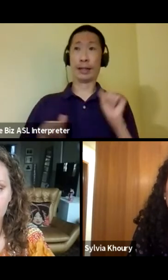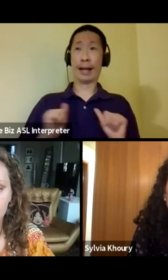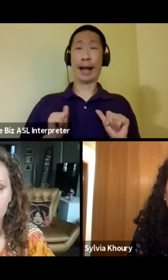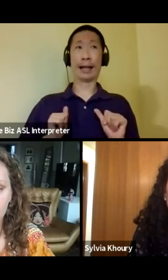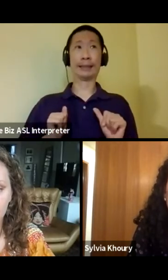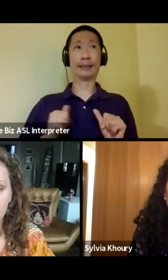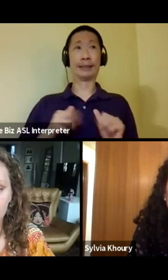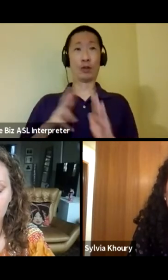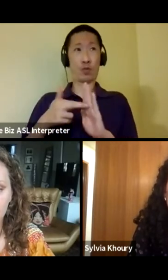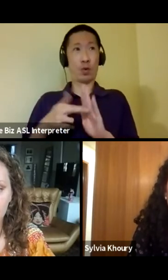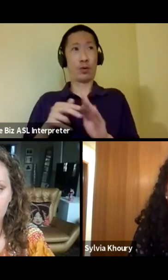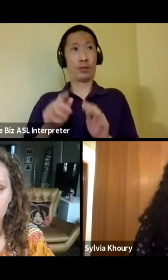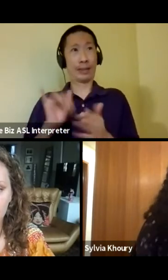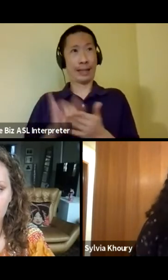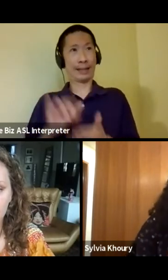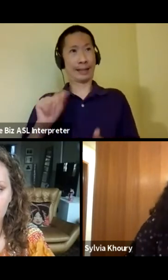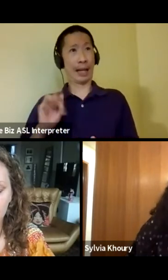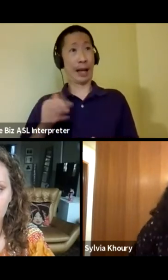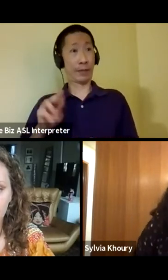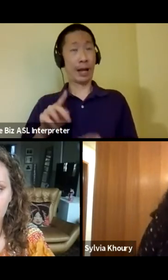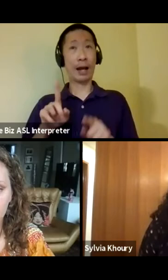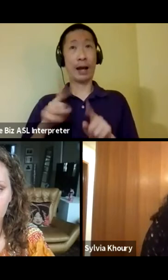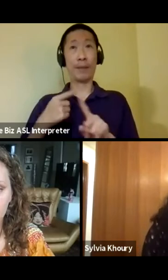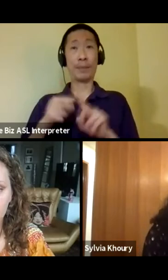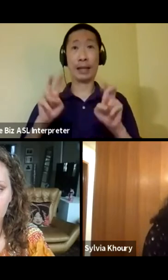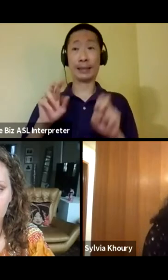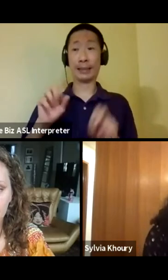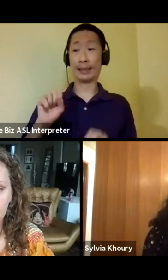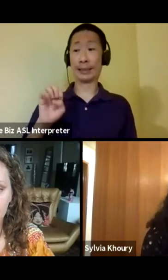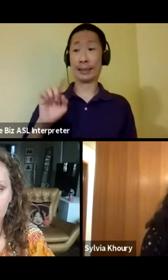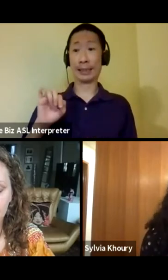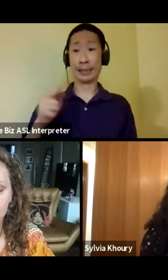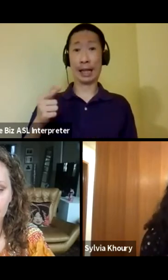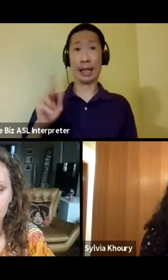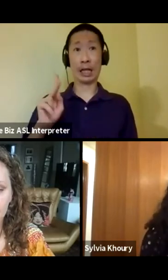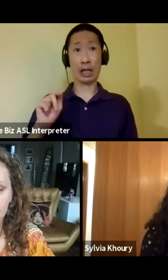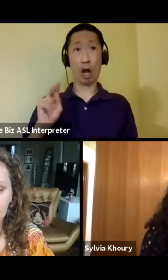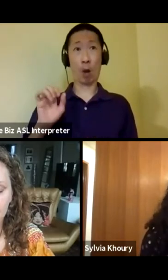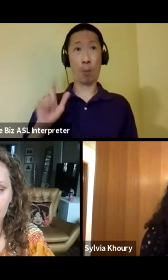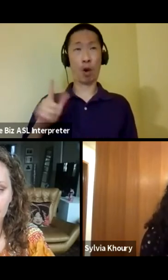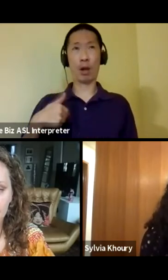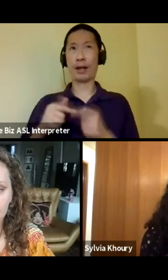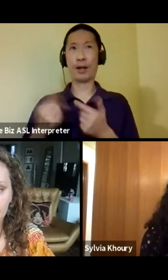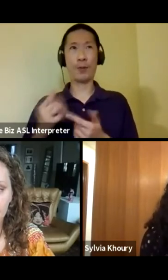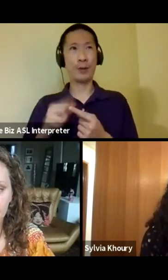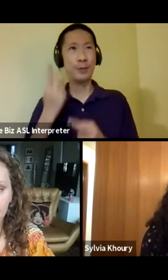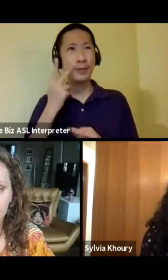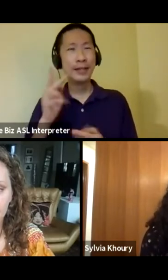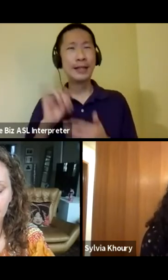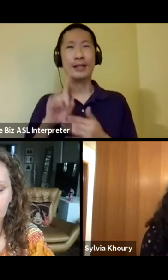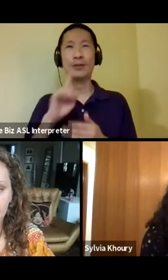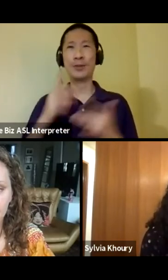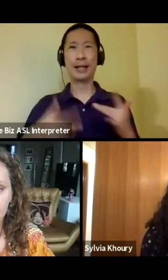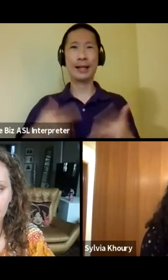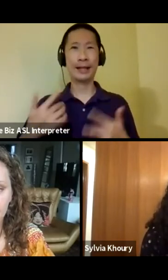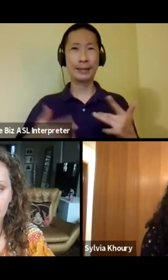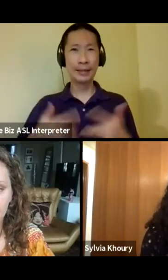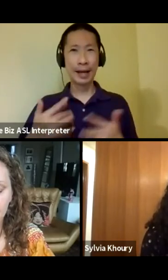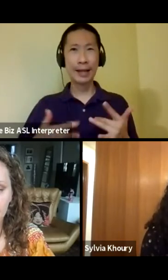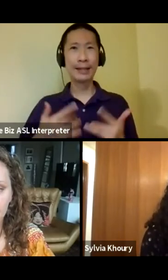huge. And then coming across Selling Kabul, which I'm so excited to see, was another really exciting,